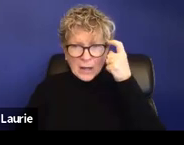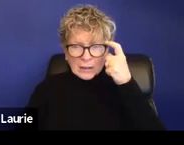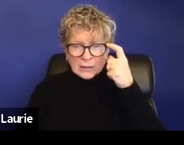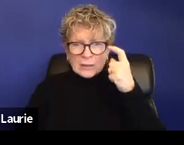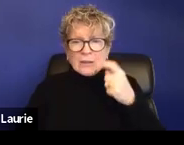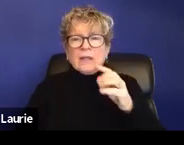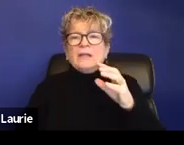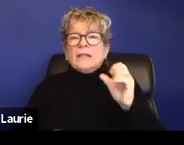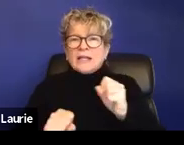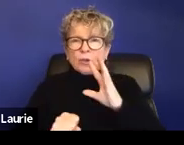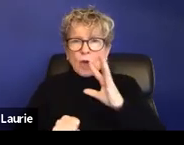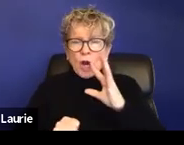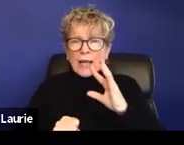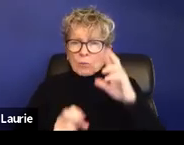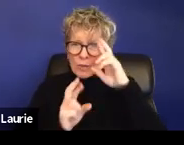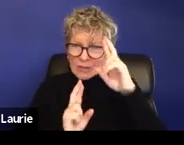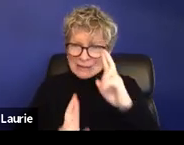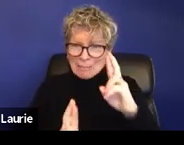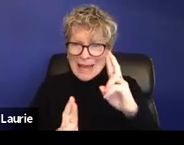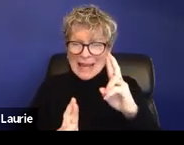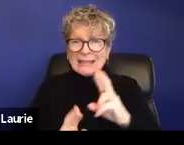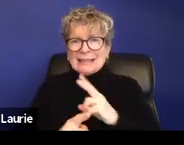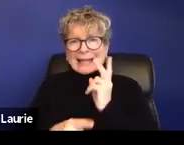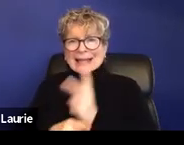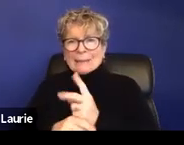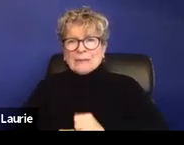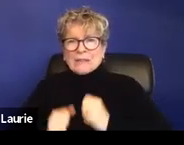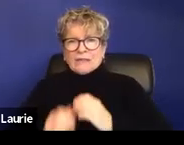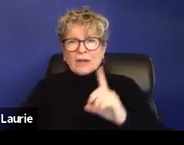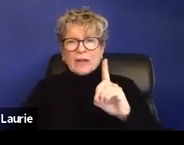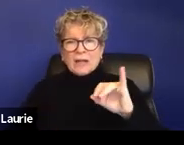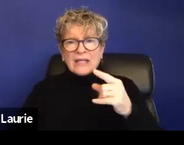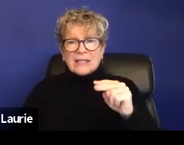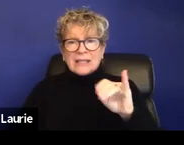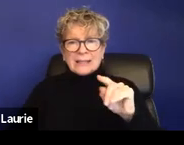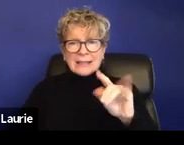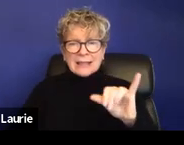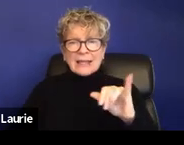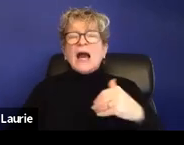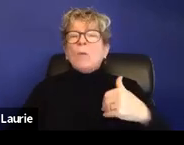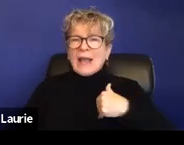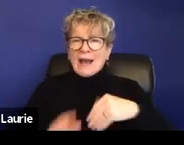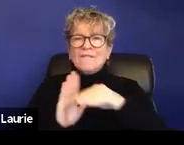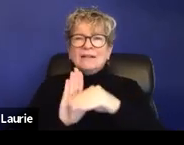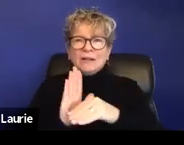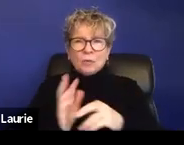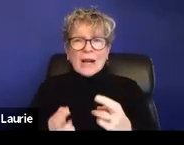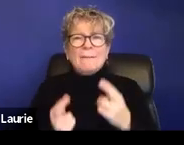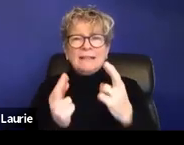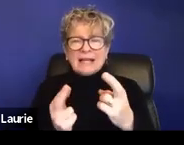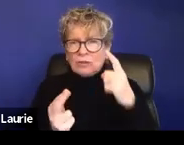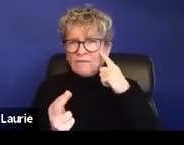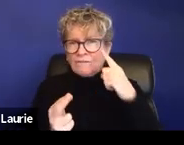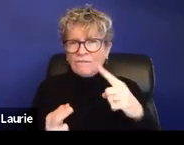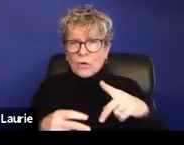way that maintains the survivor's dignity. And we have recommendations for personal injury attorneys. Another really important thing